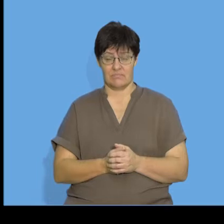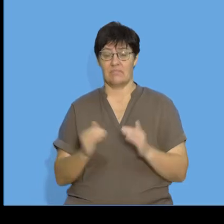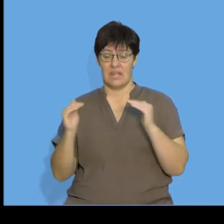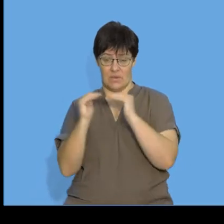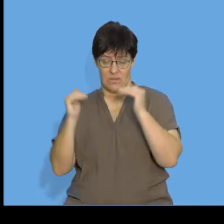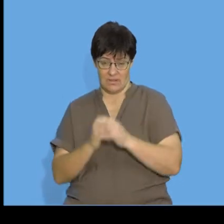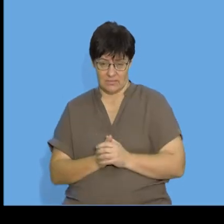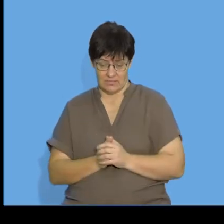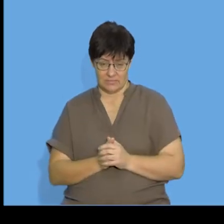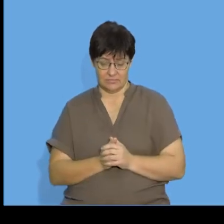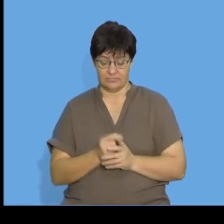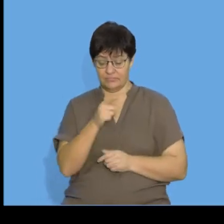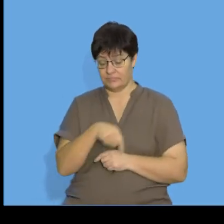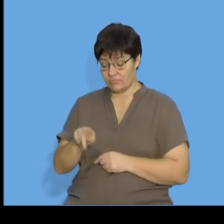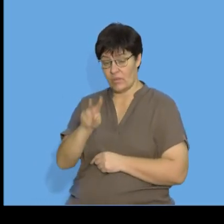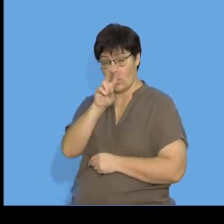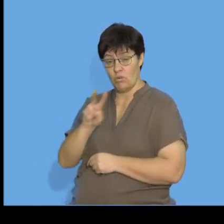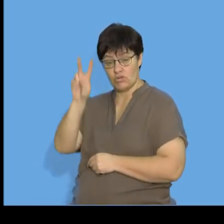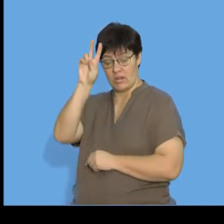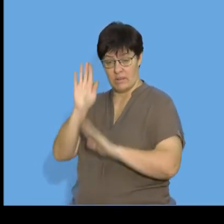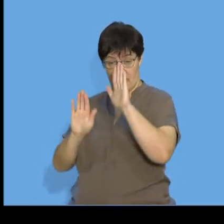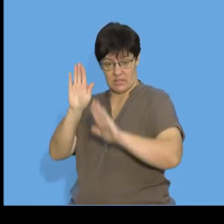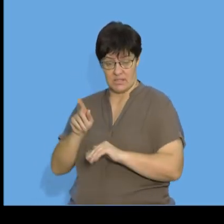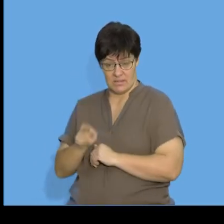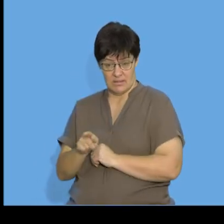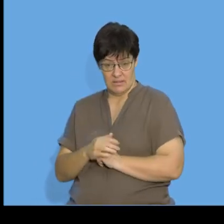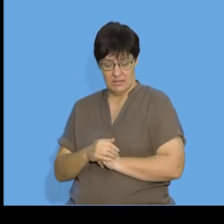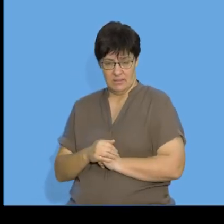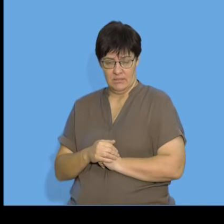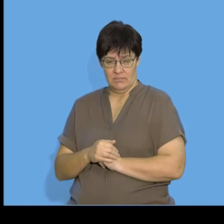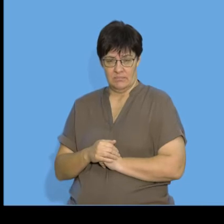are equal. A quadratic pattern